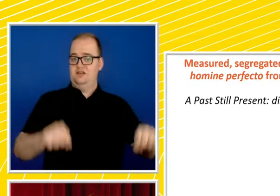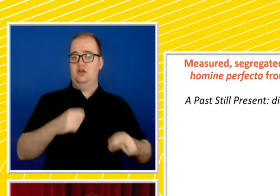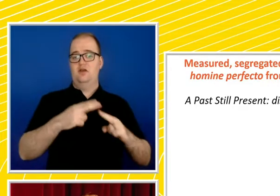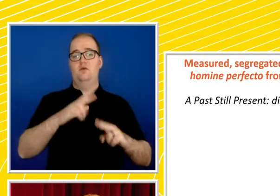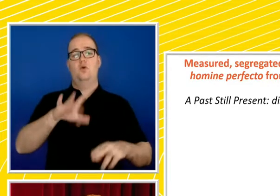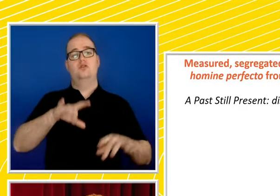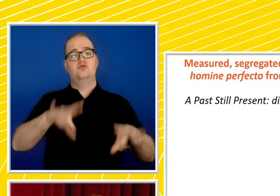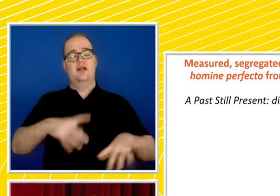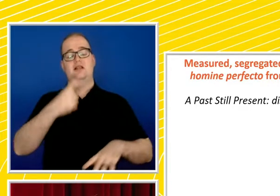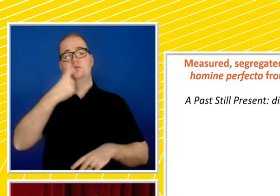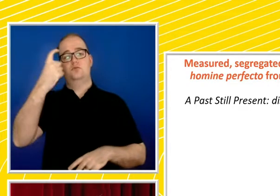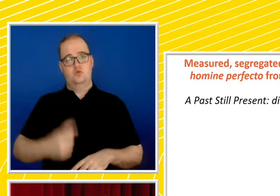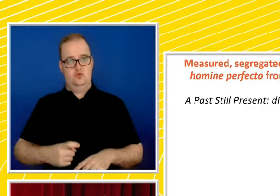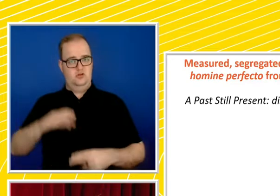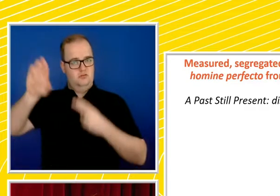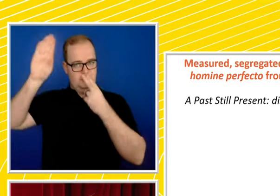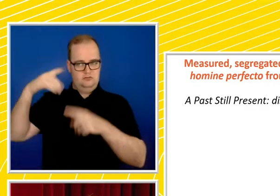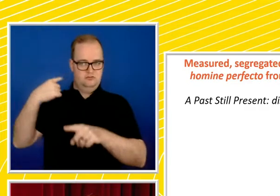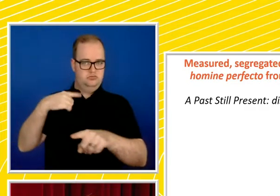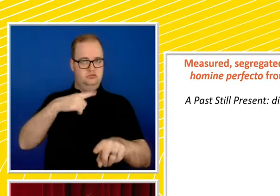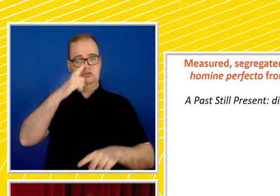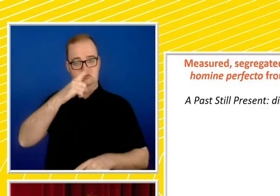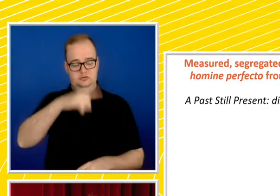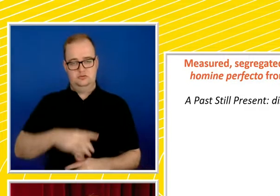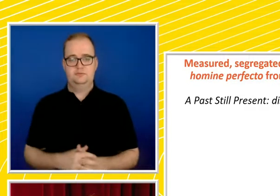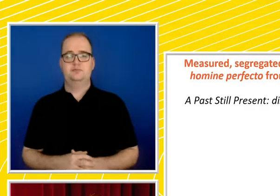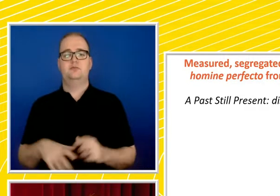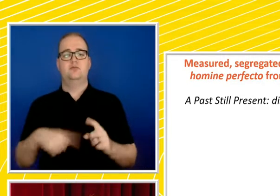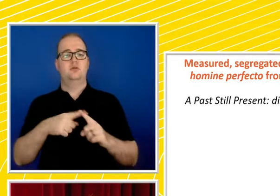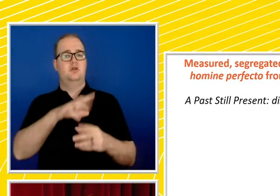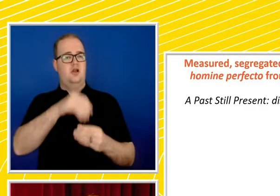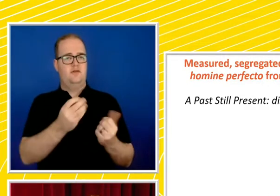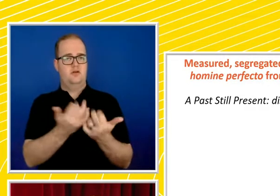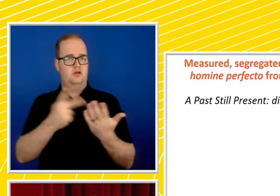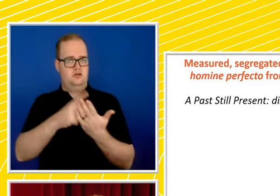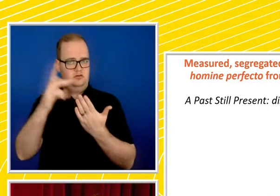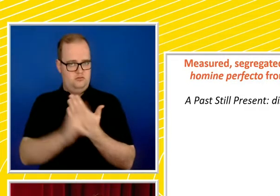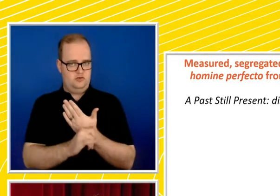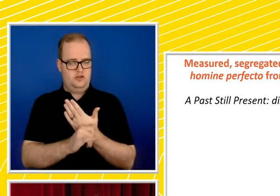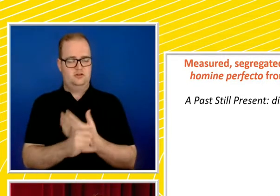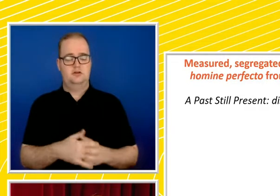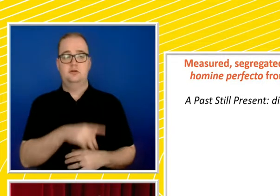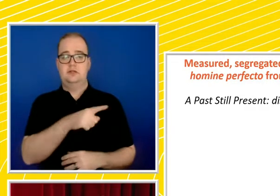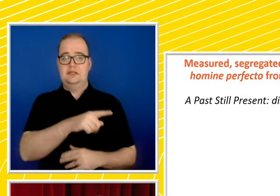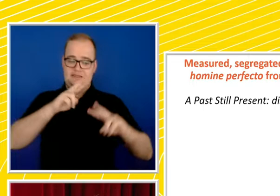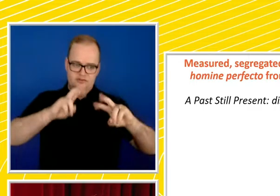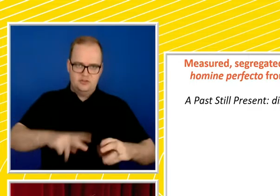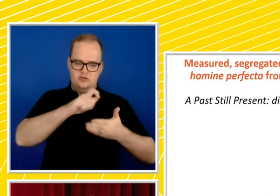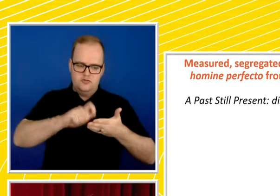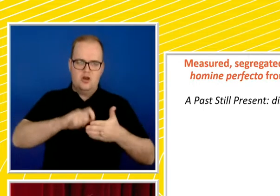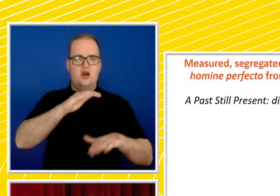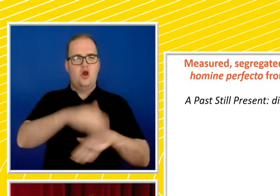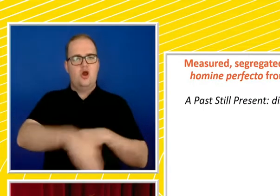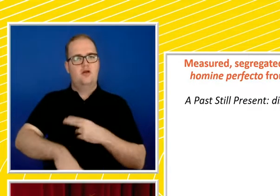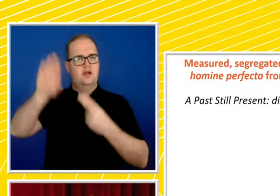director of the Australian Stumbling Stones Project. He's been researching and writing in Holocaust and comparative genocide studies